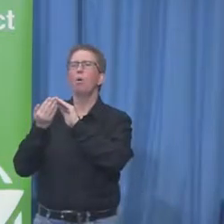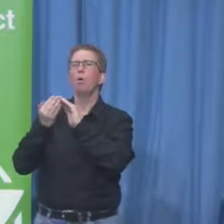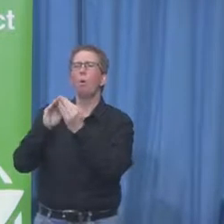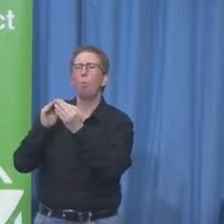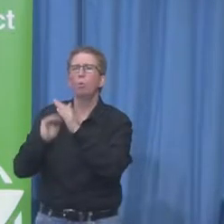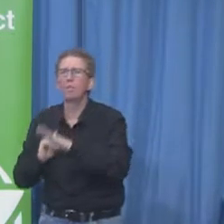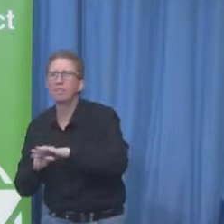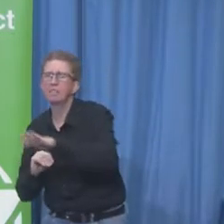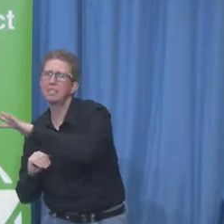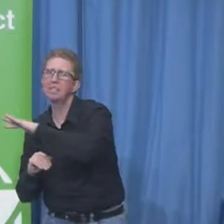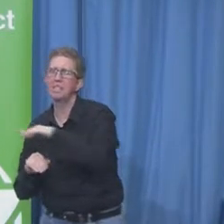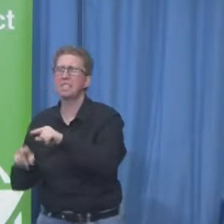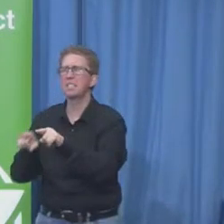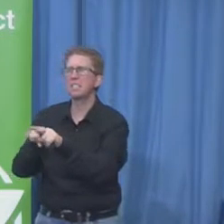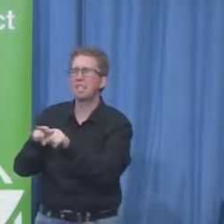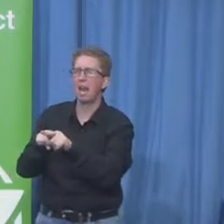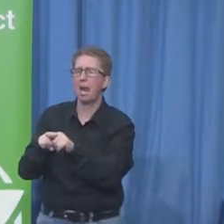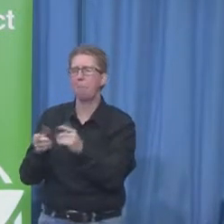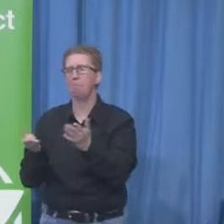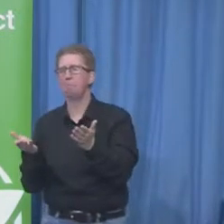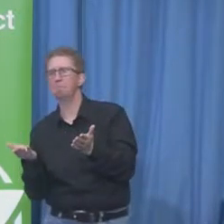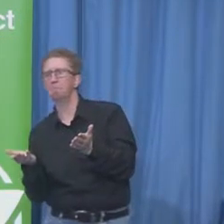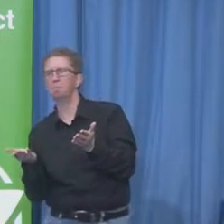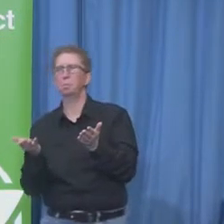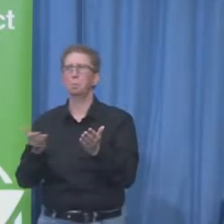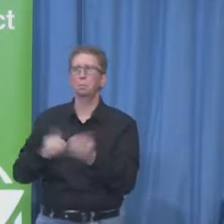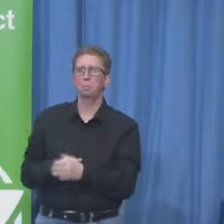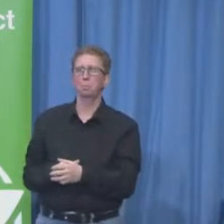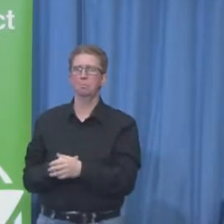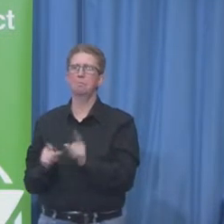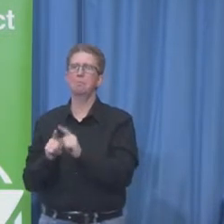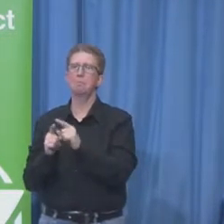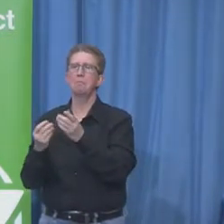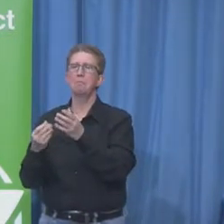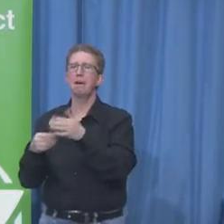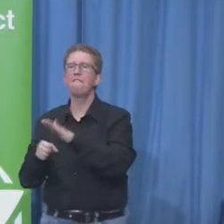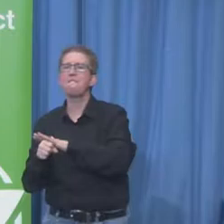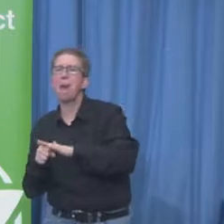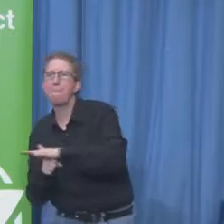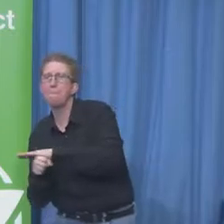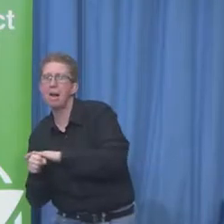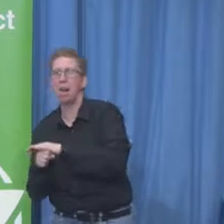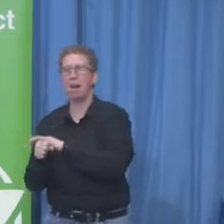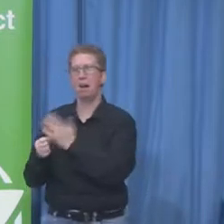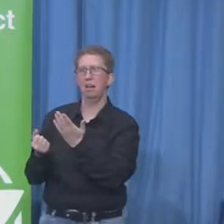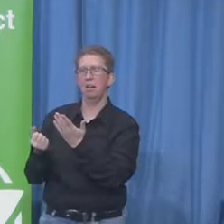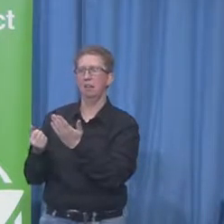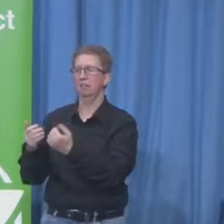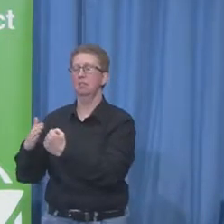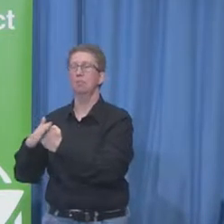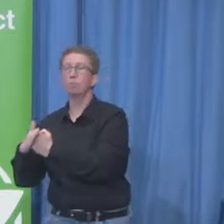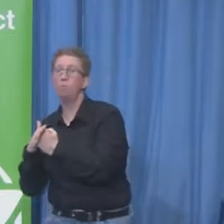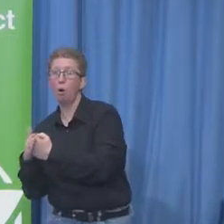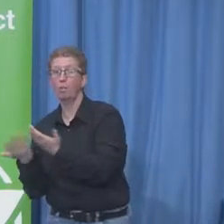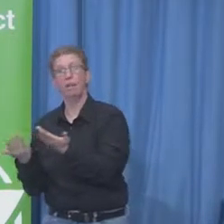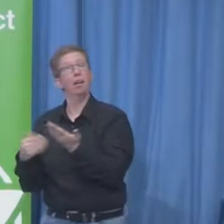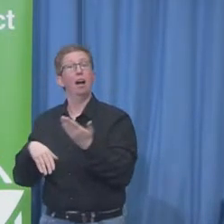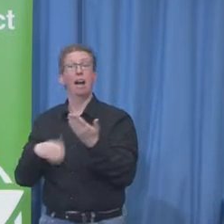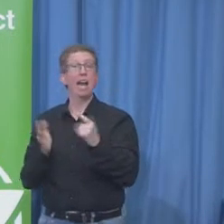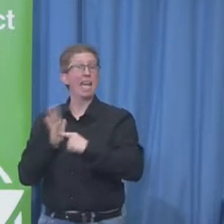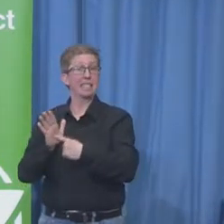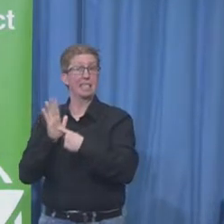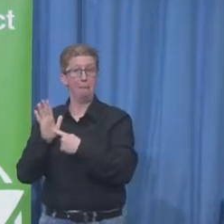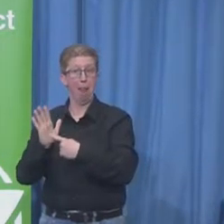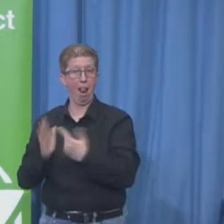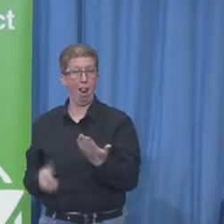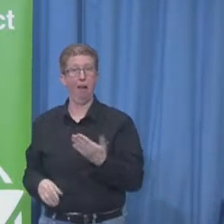My son, Andrew, is my inspiration. And I know the difference it makes for Andrew when he does something worthwhile, the esteem that it